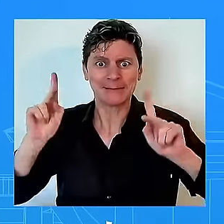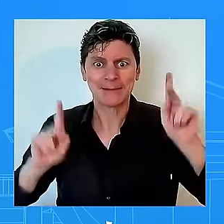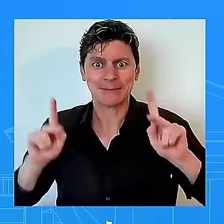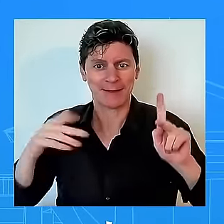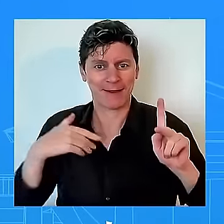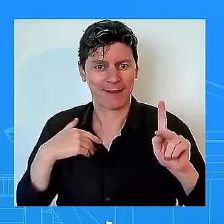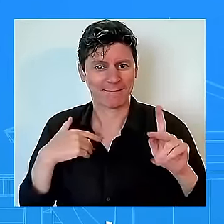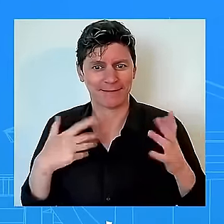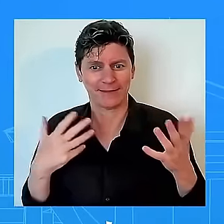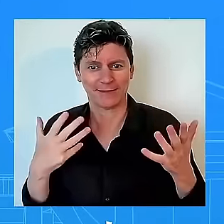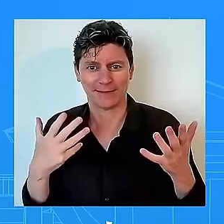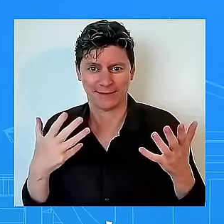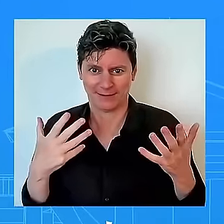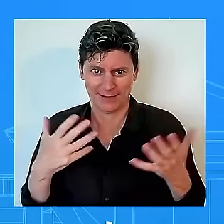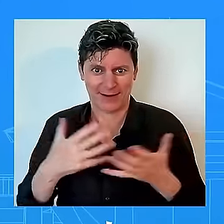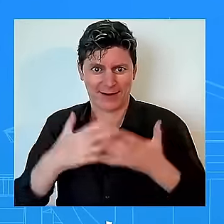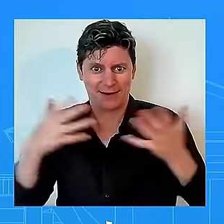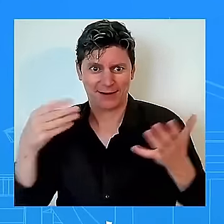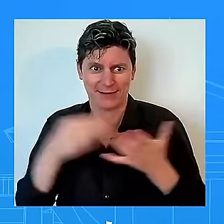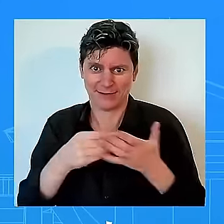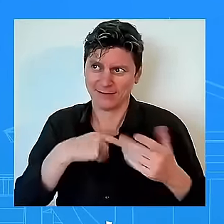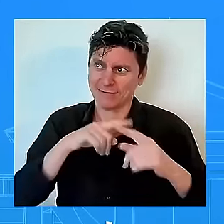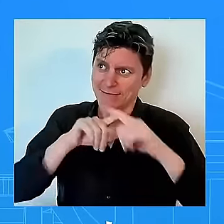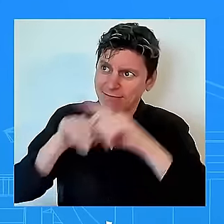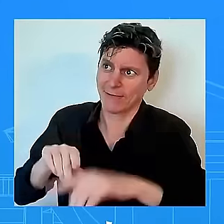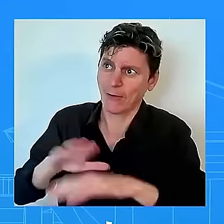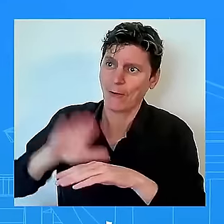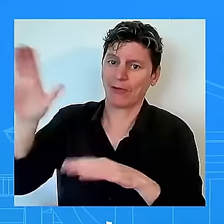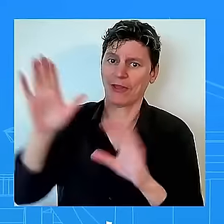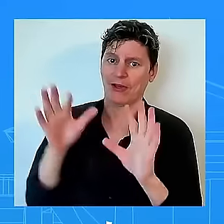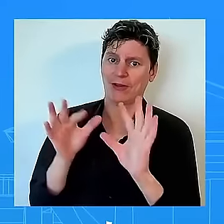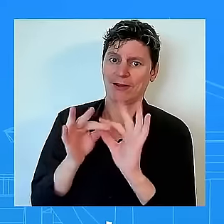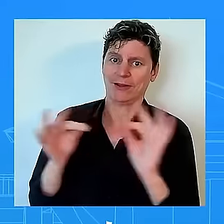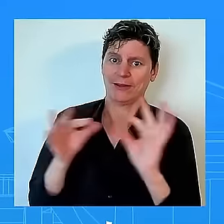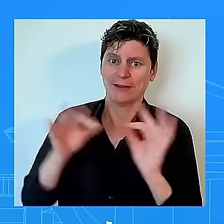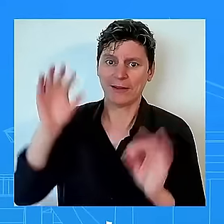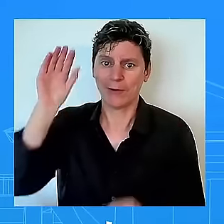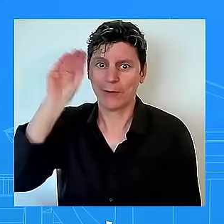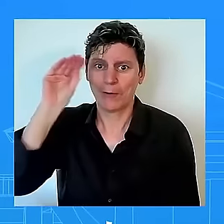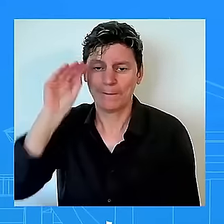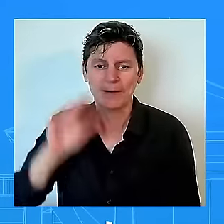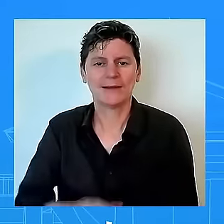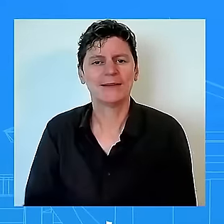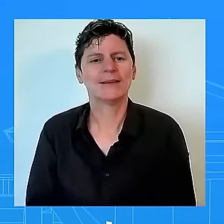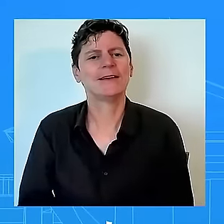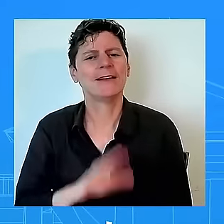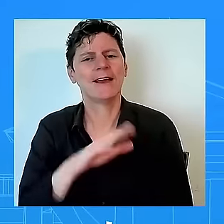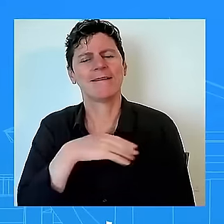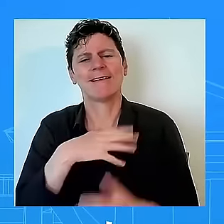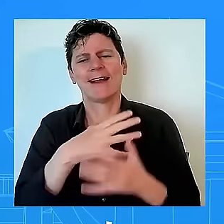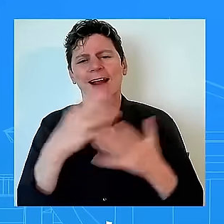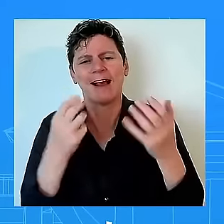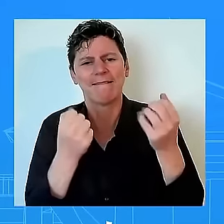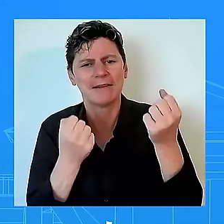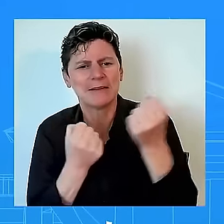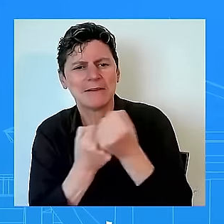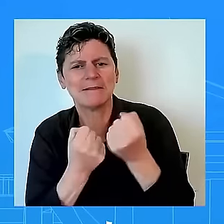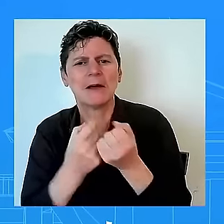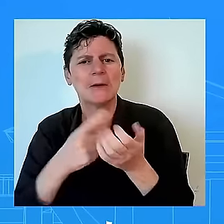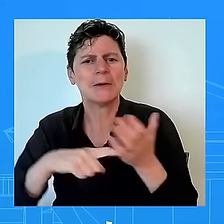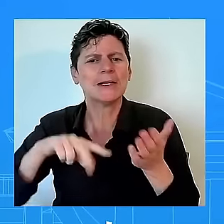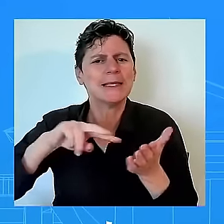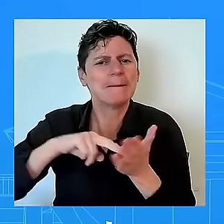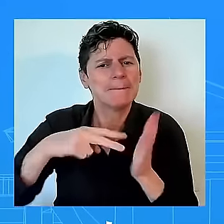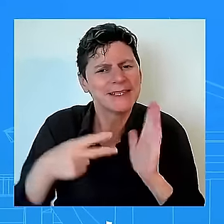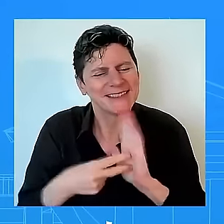endorsement means it's not for me to do from here i think as you speak of taylor swift and other uh endorsements